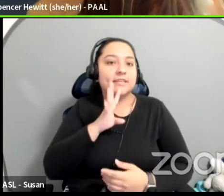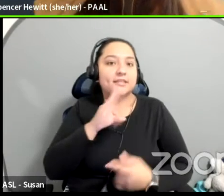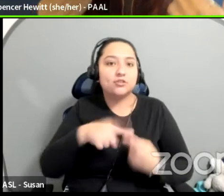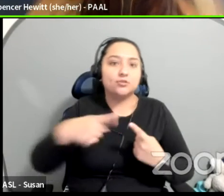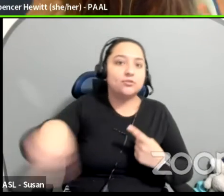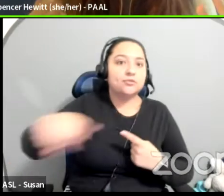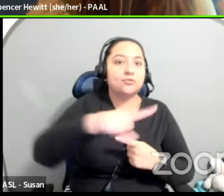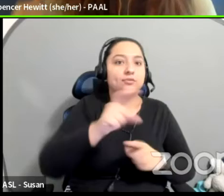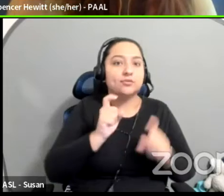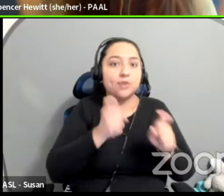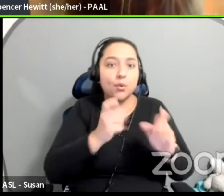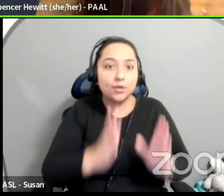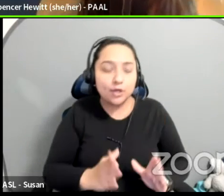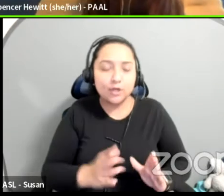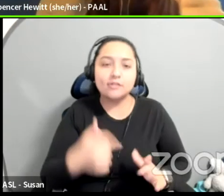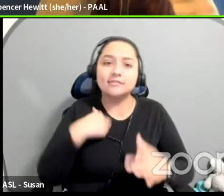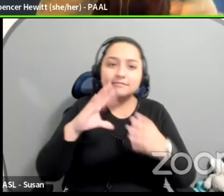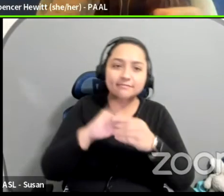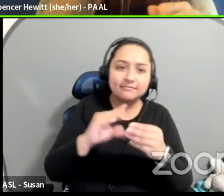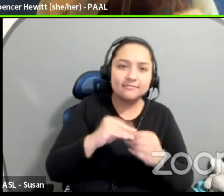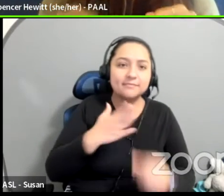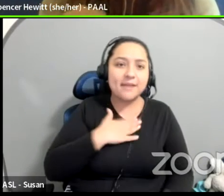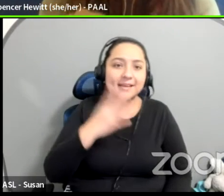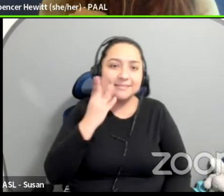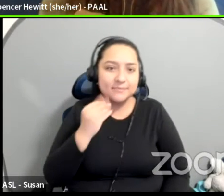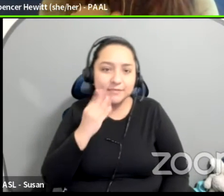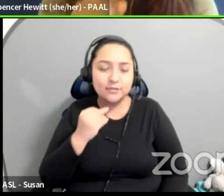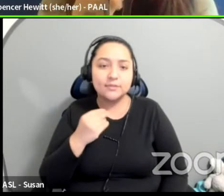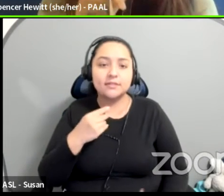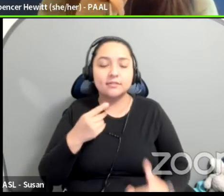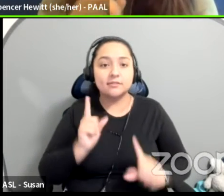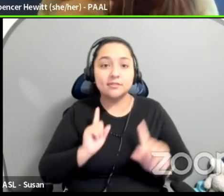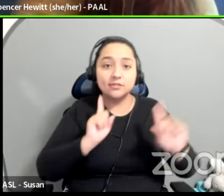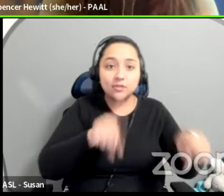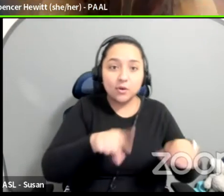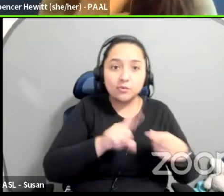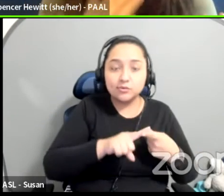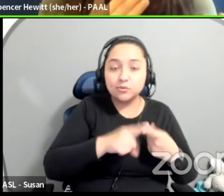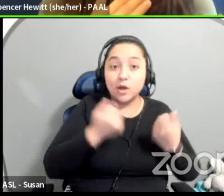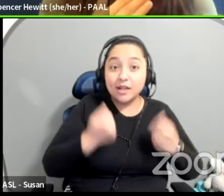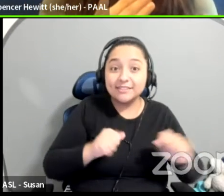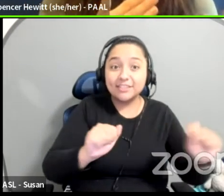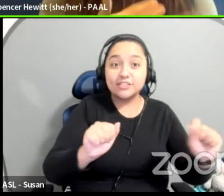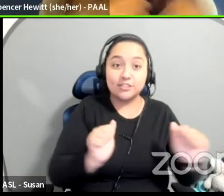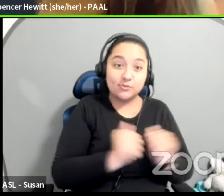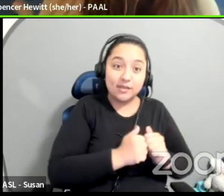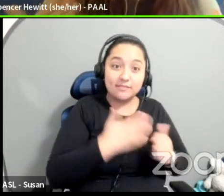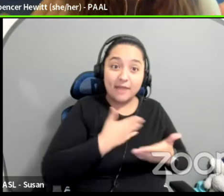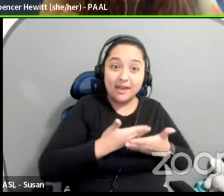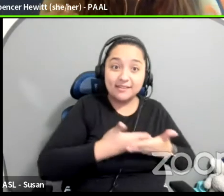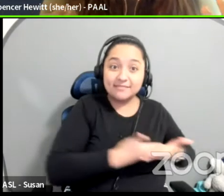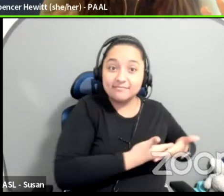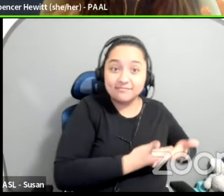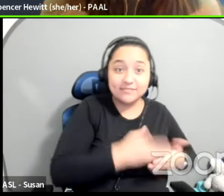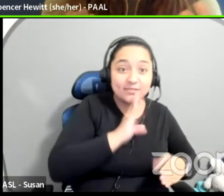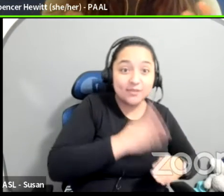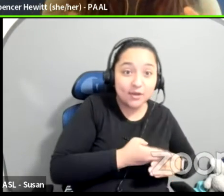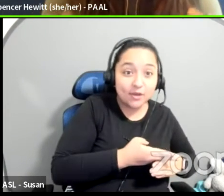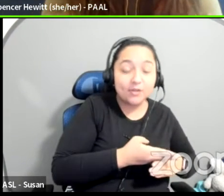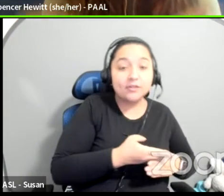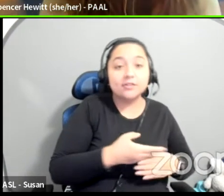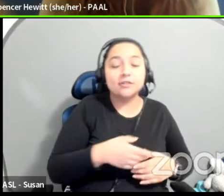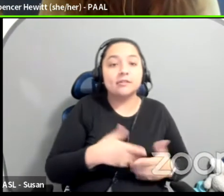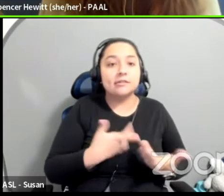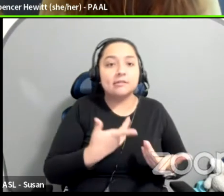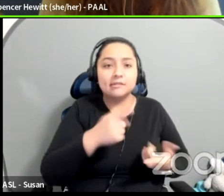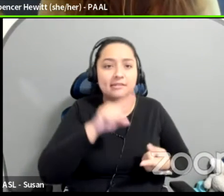go to auditions with my infant daughter. And then my infant, two children have 90% of them reduced. And then the 5% that I could go to,